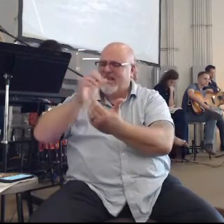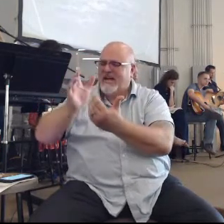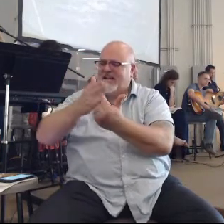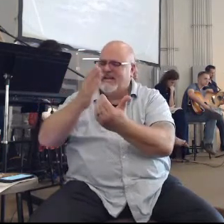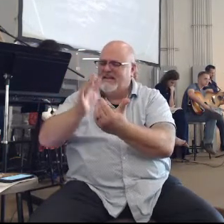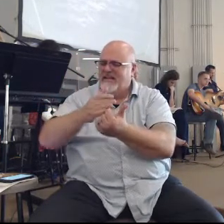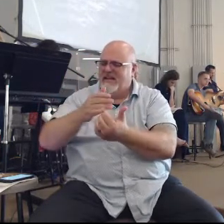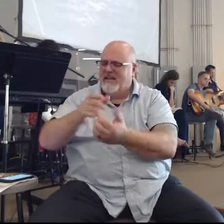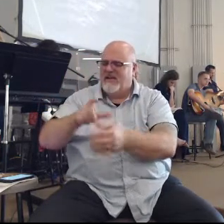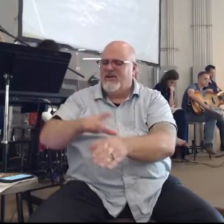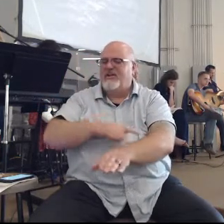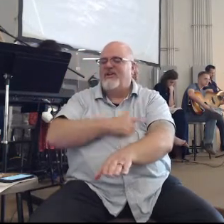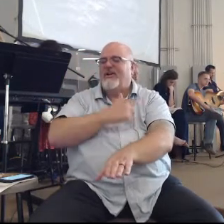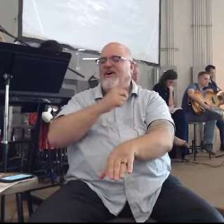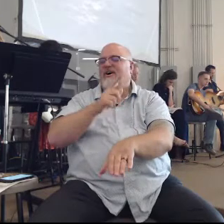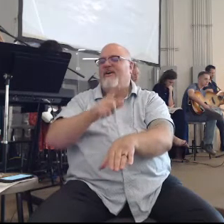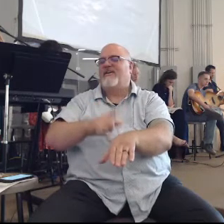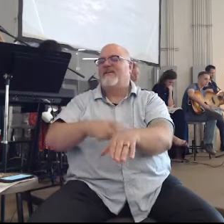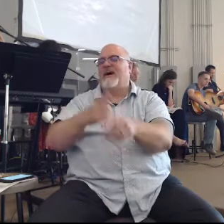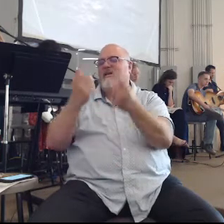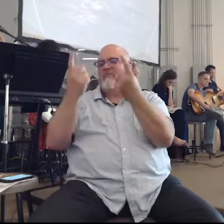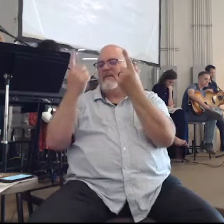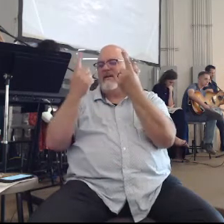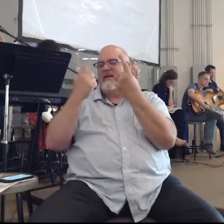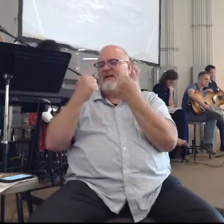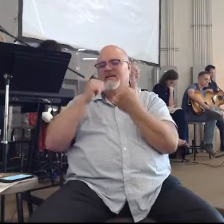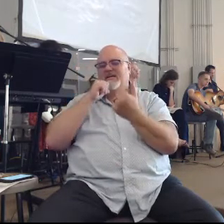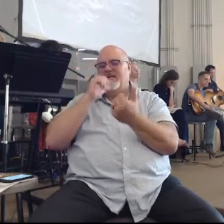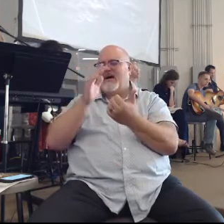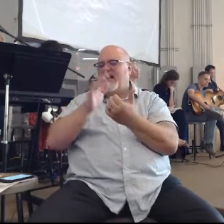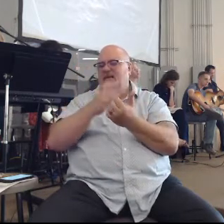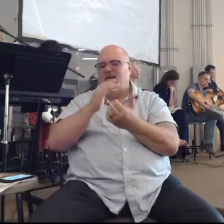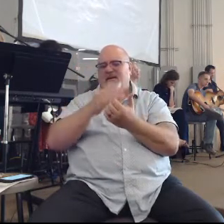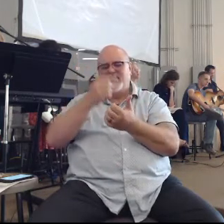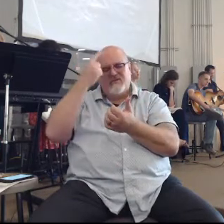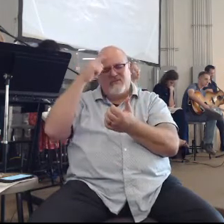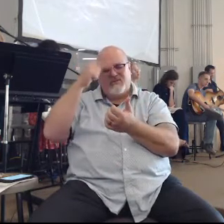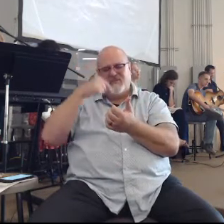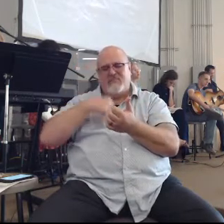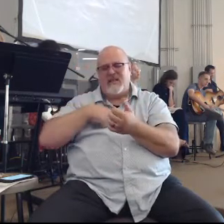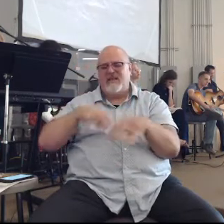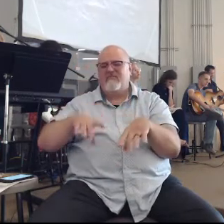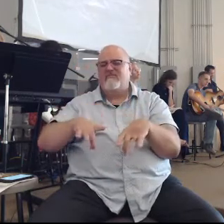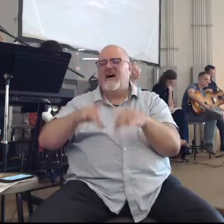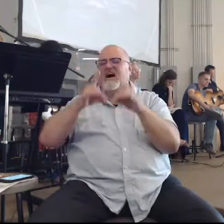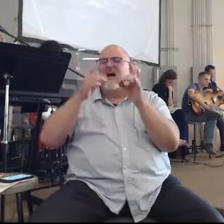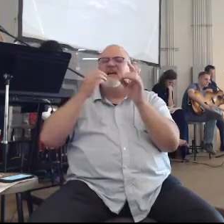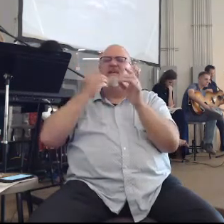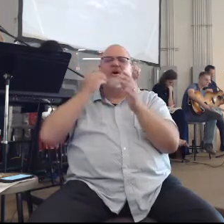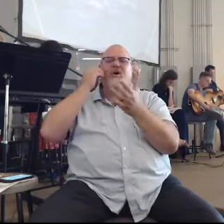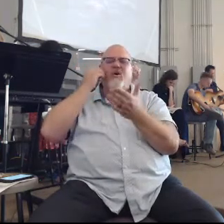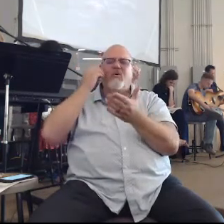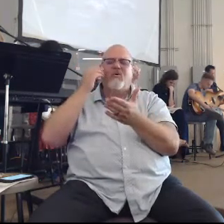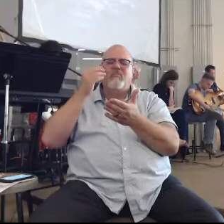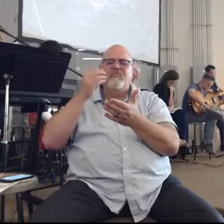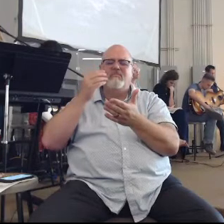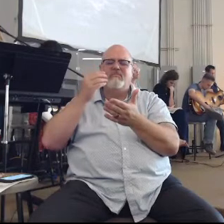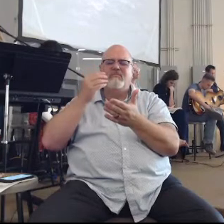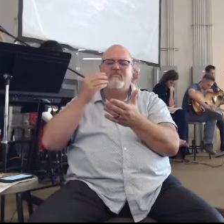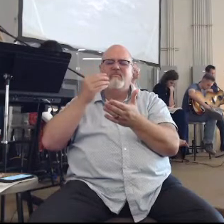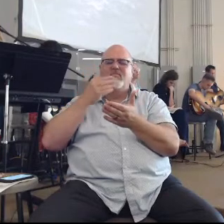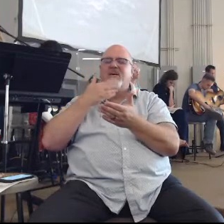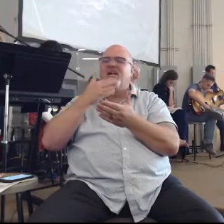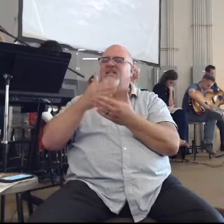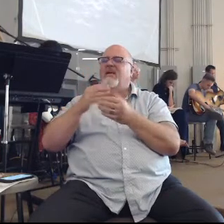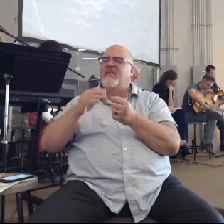a long time coming and it has not been easy for me to find a home. I thank you so much